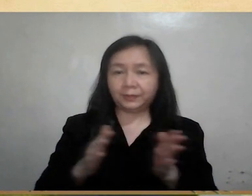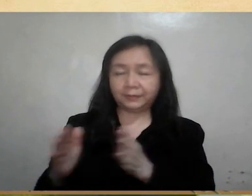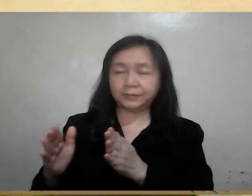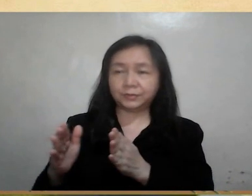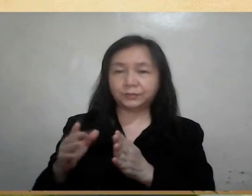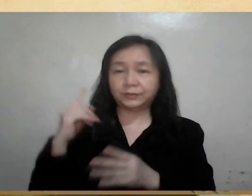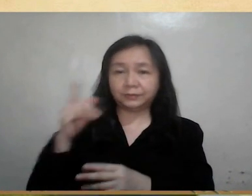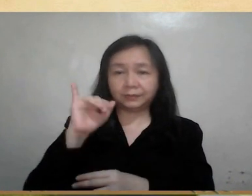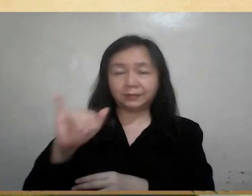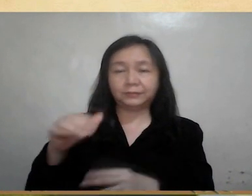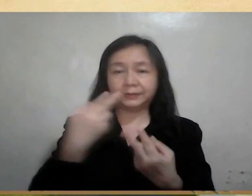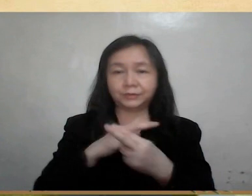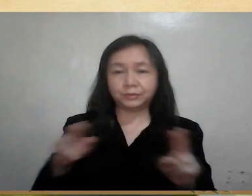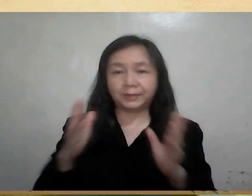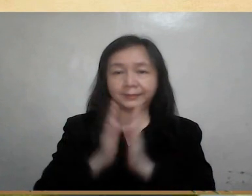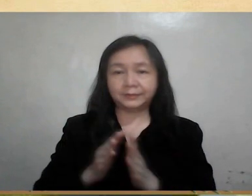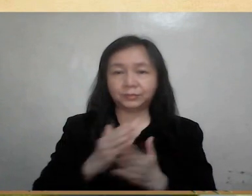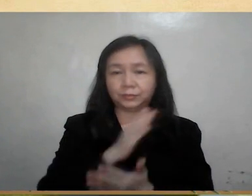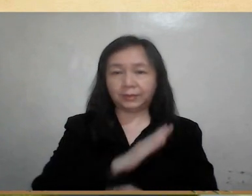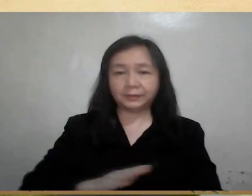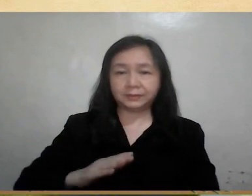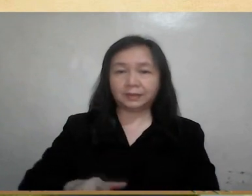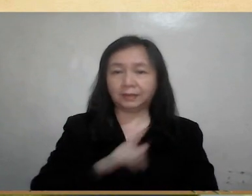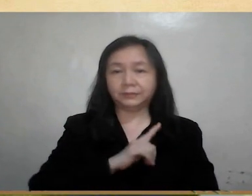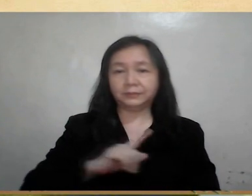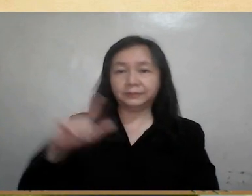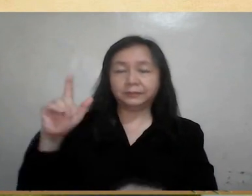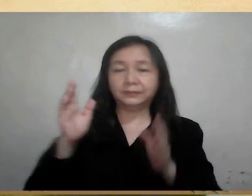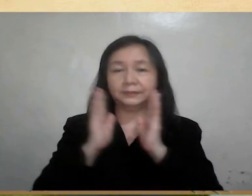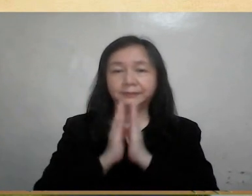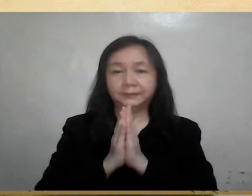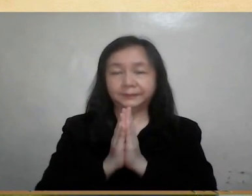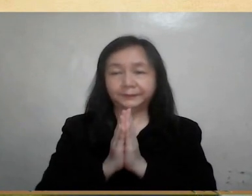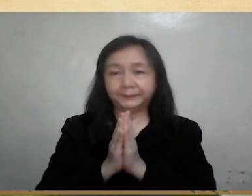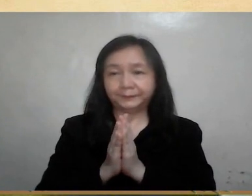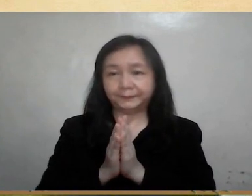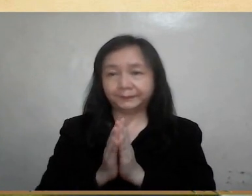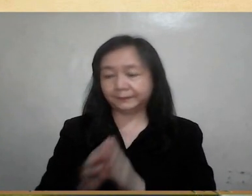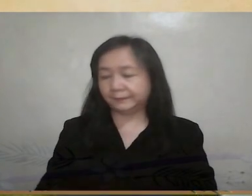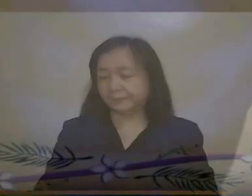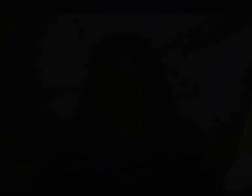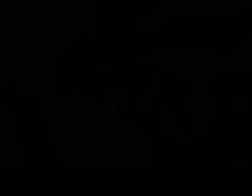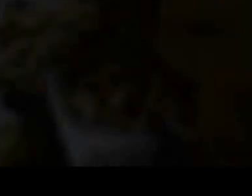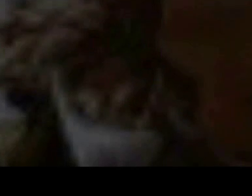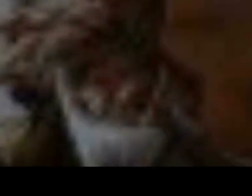us for eternal redemption. We ask this through Christ our Lord. Amen.